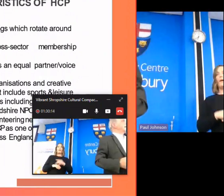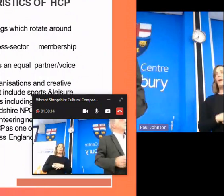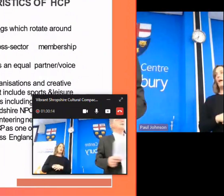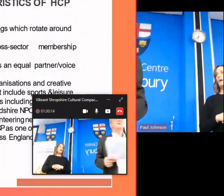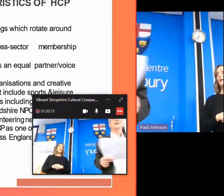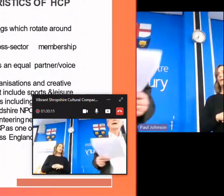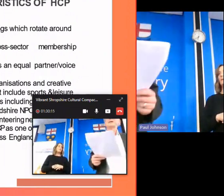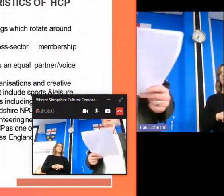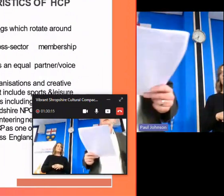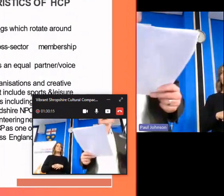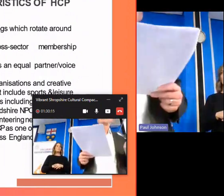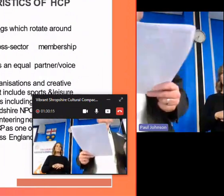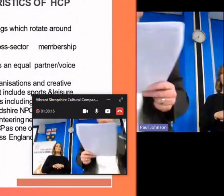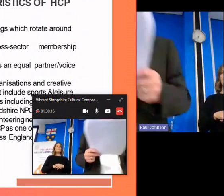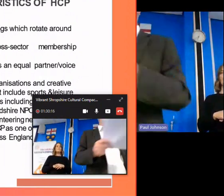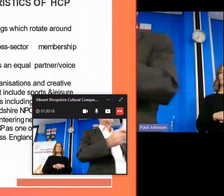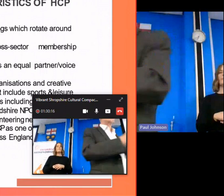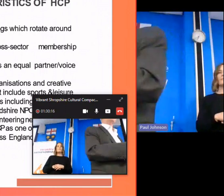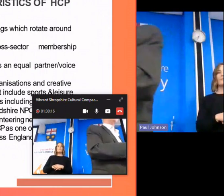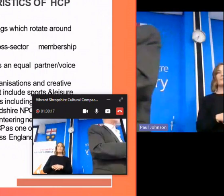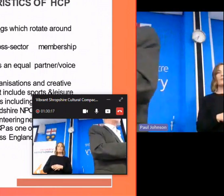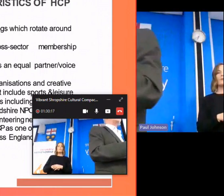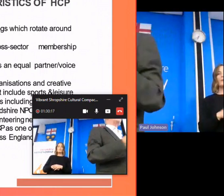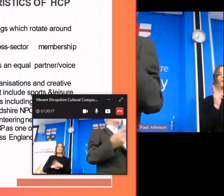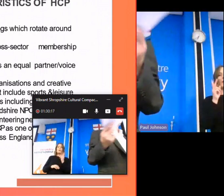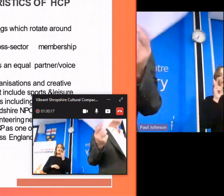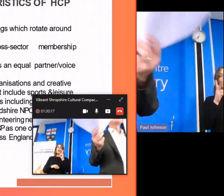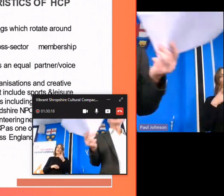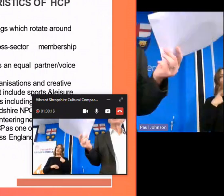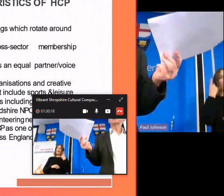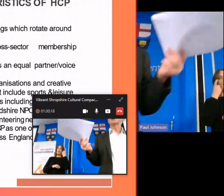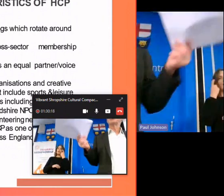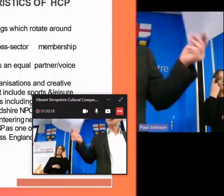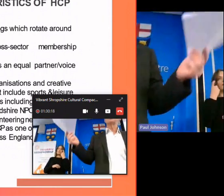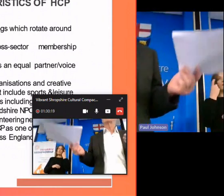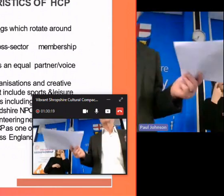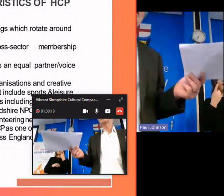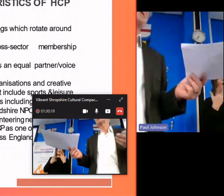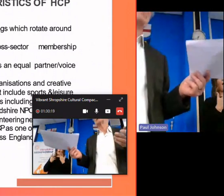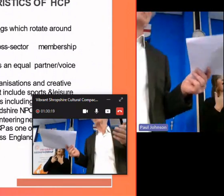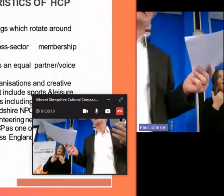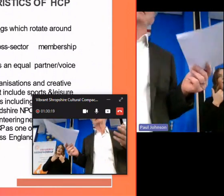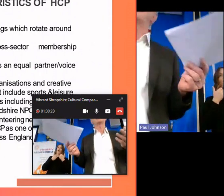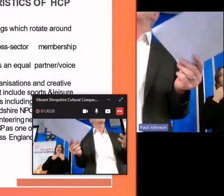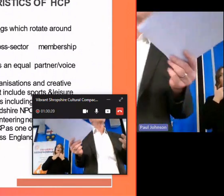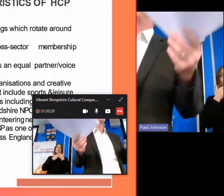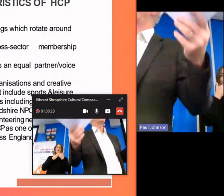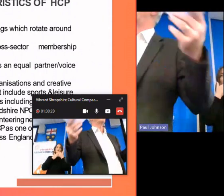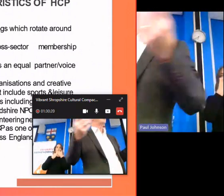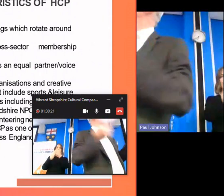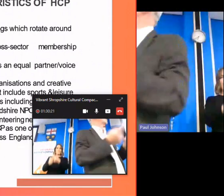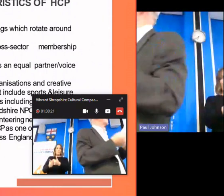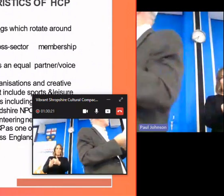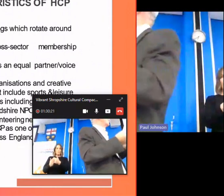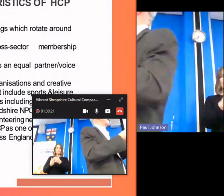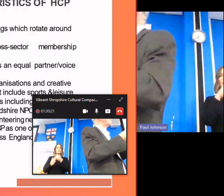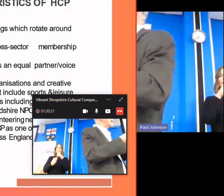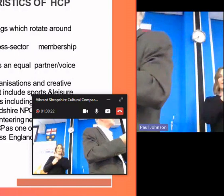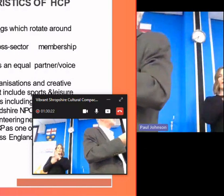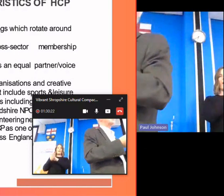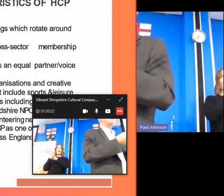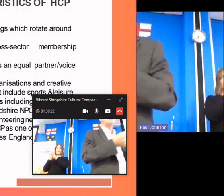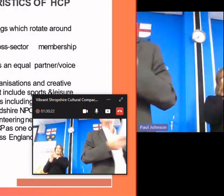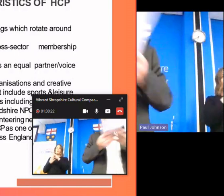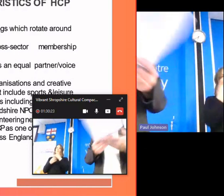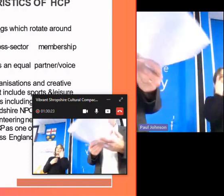so again um we're looking at the ways in which we support the lsep in herefordshire but we're looking at what